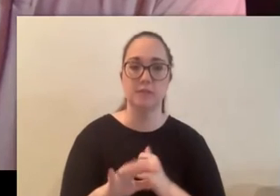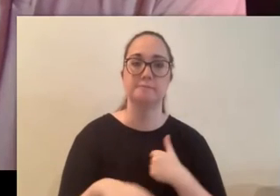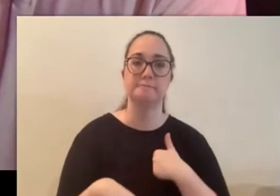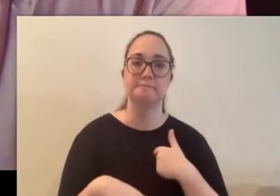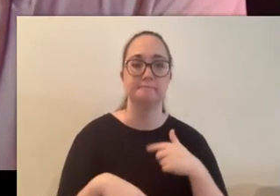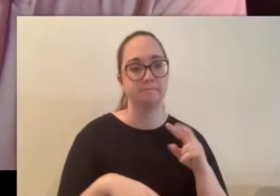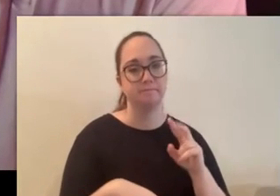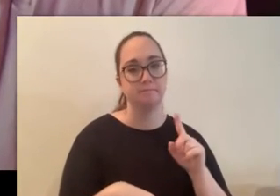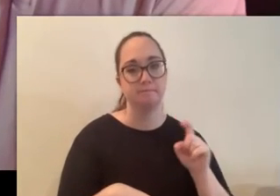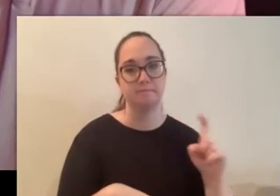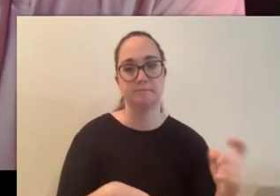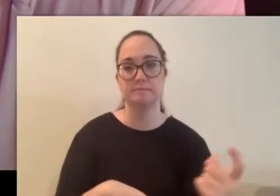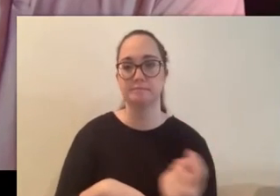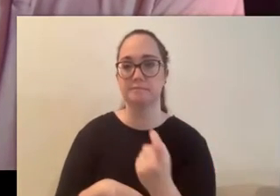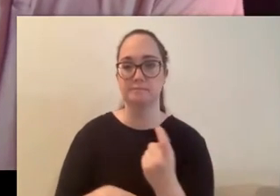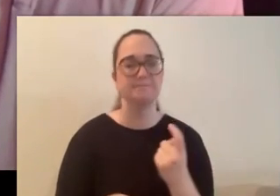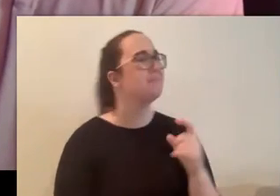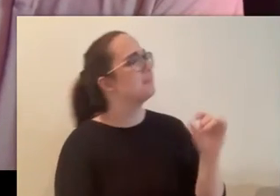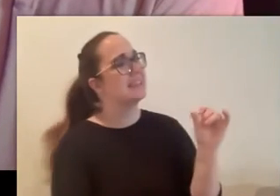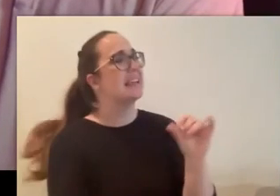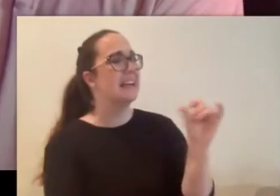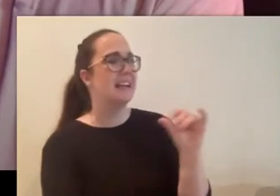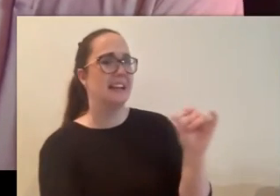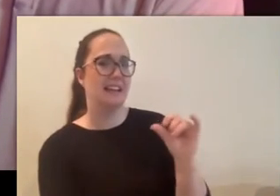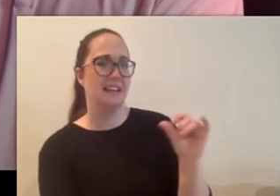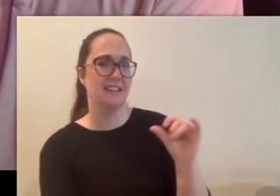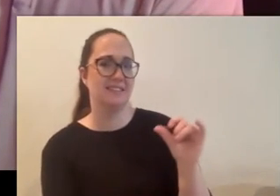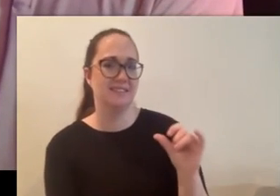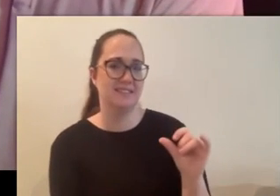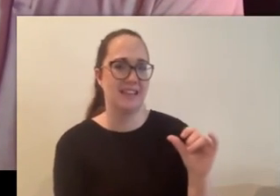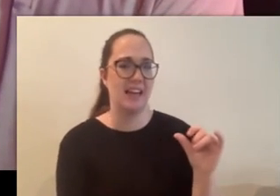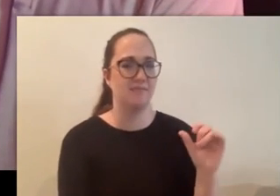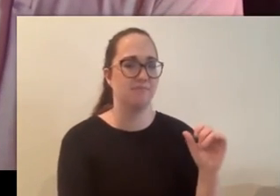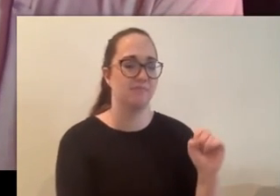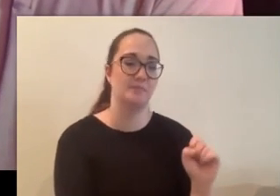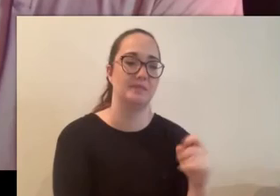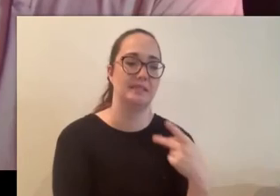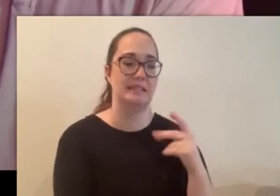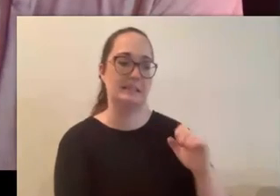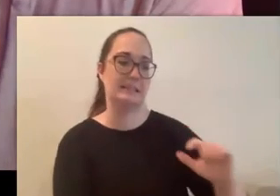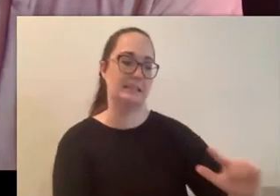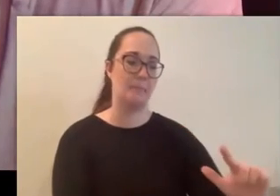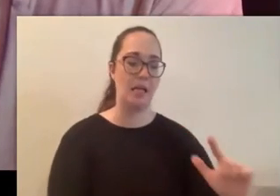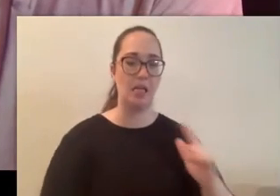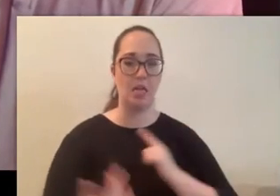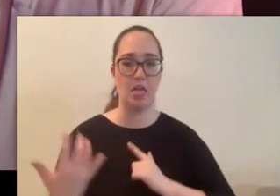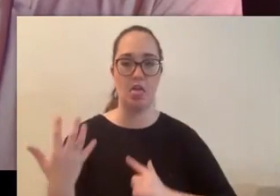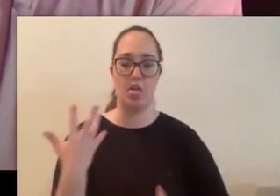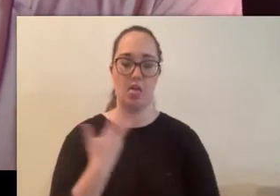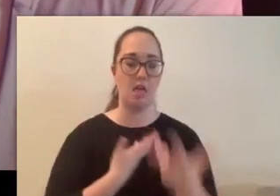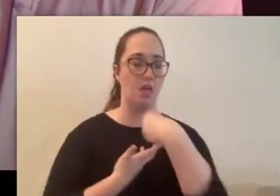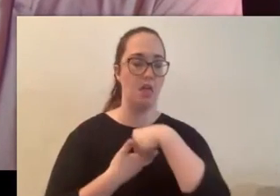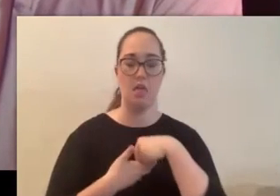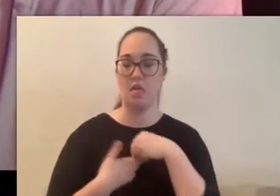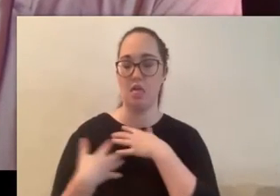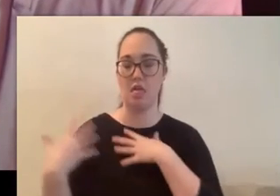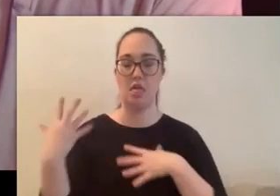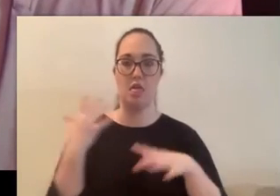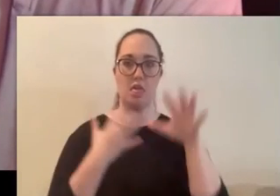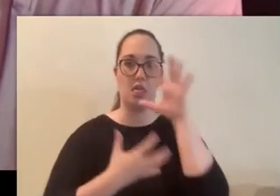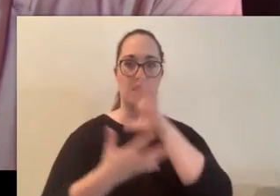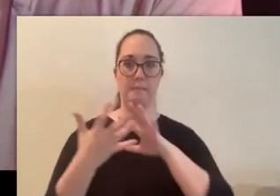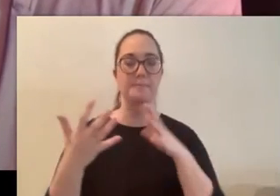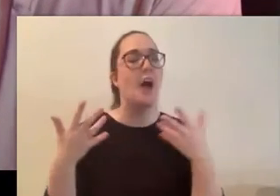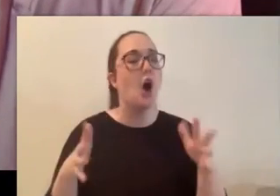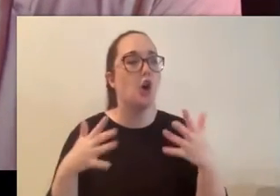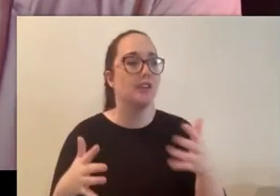pace it's like it's like he has a spell cast on him or something you know what i mean like he already thinks that he's been in the woods for